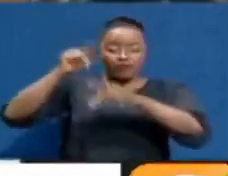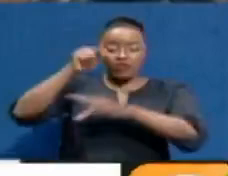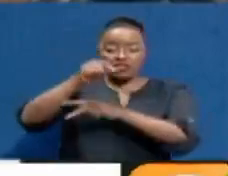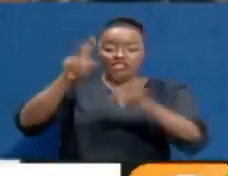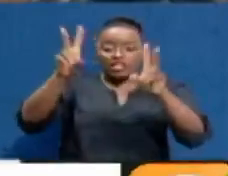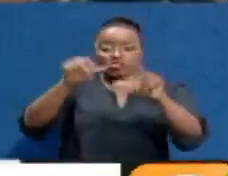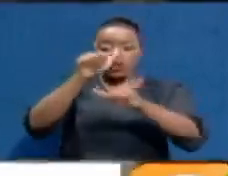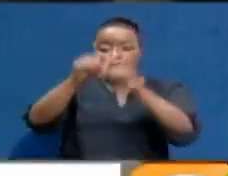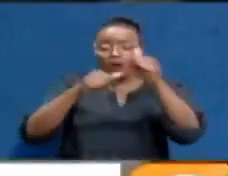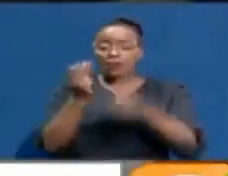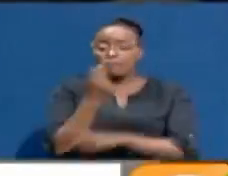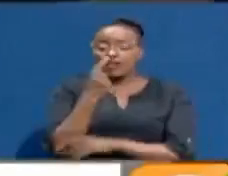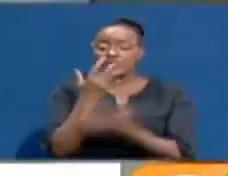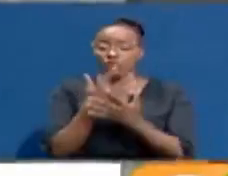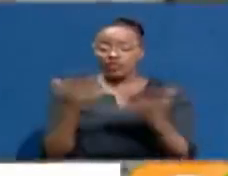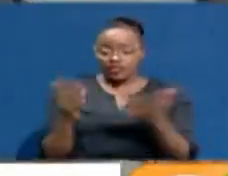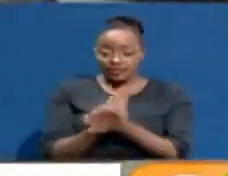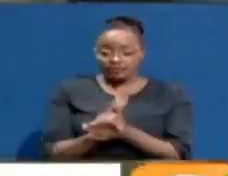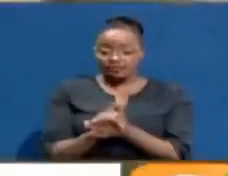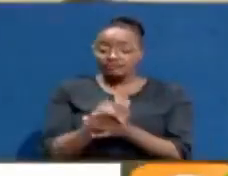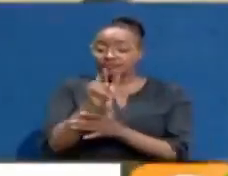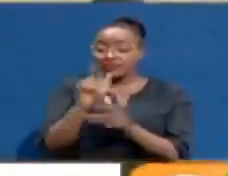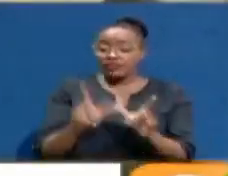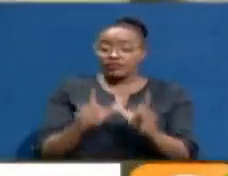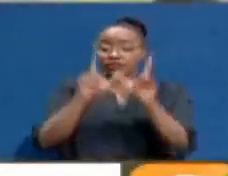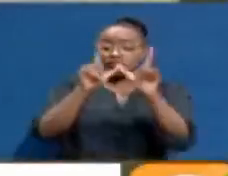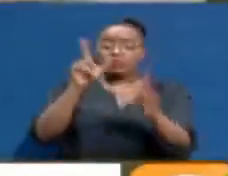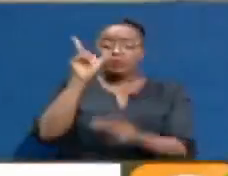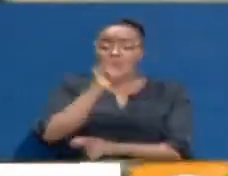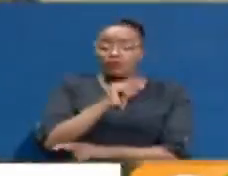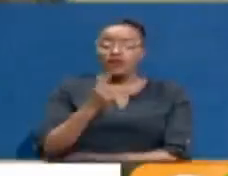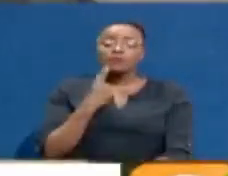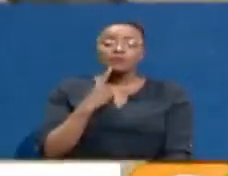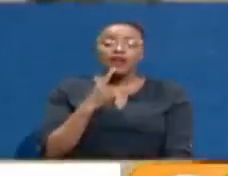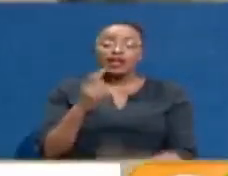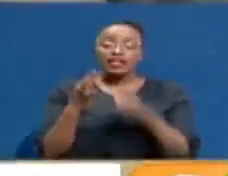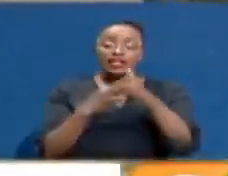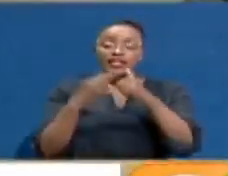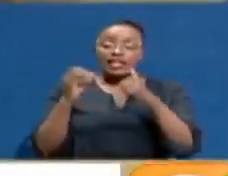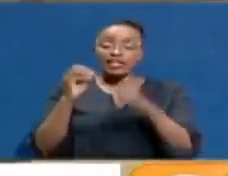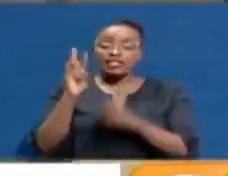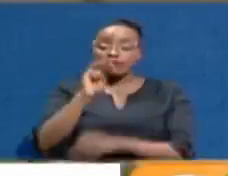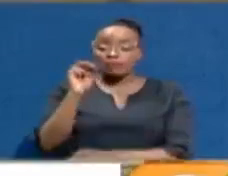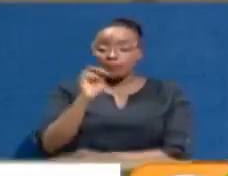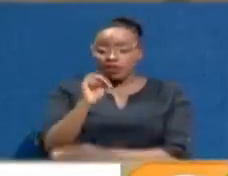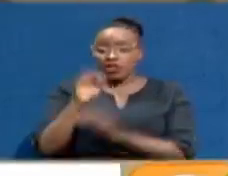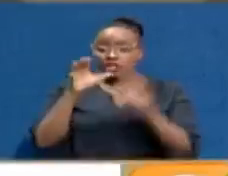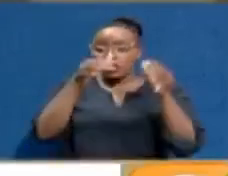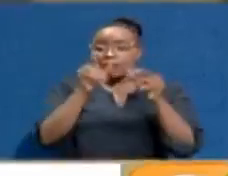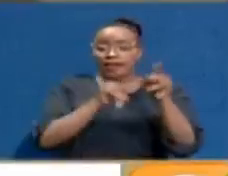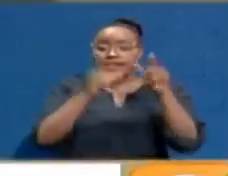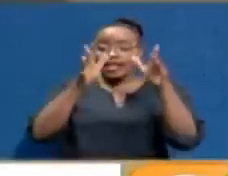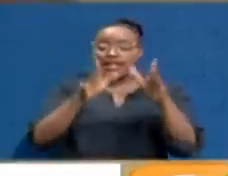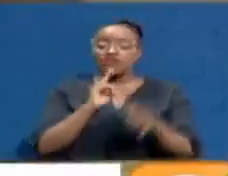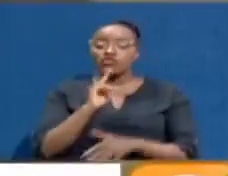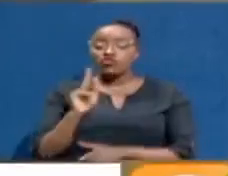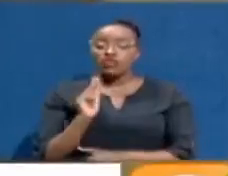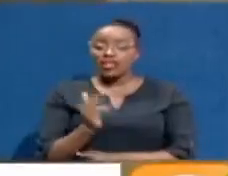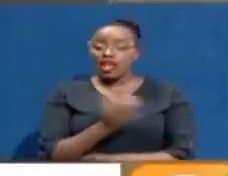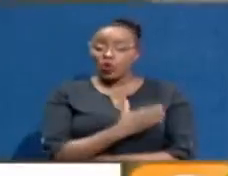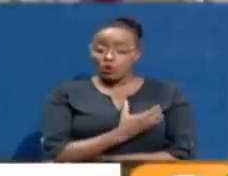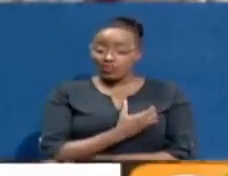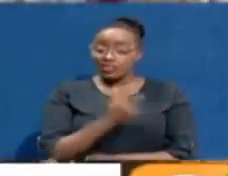that issue of medical supplies. Bennett's Ventures was also awarded a tender worth 108 million shillings. The company director told the committee